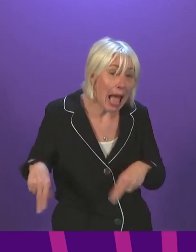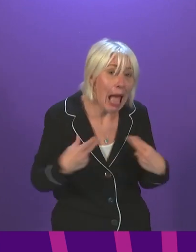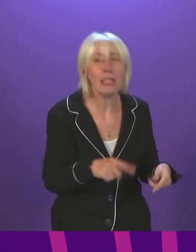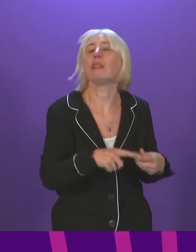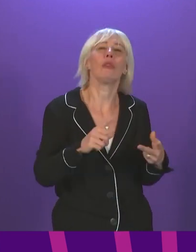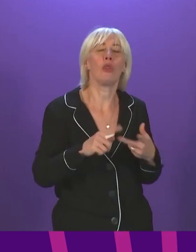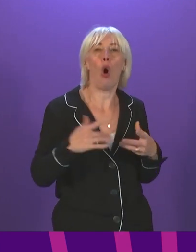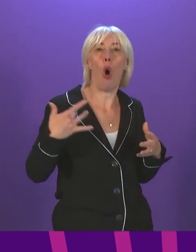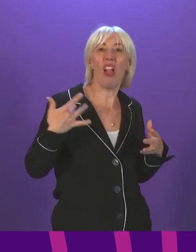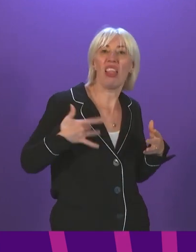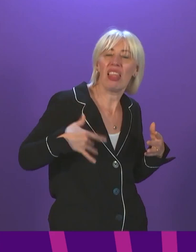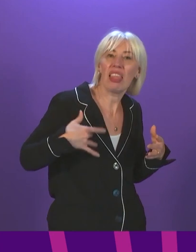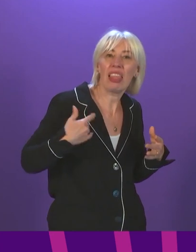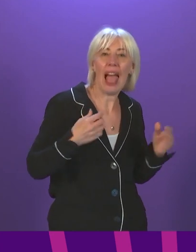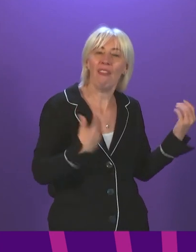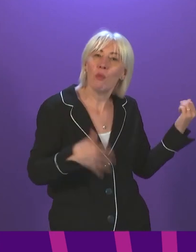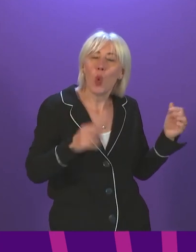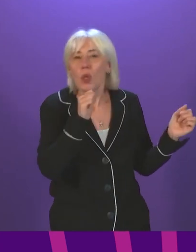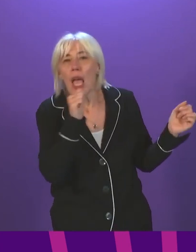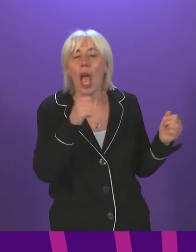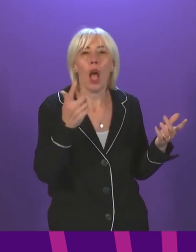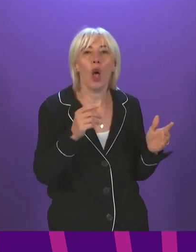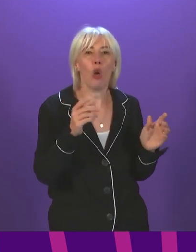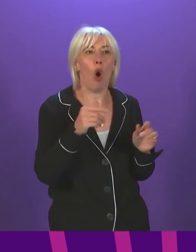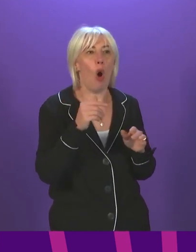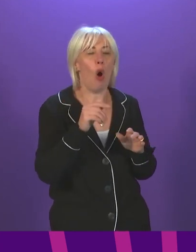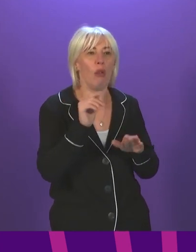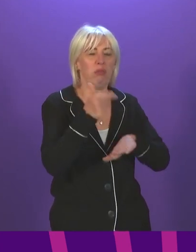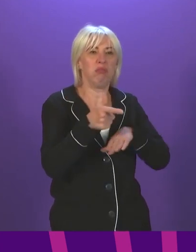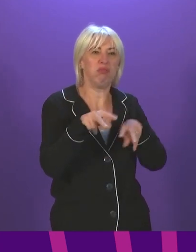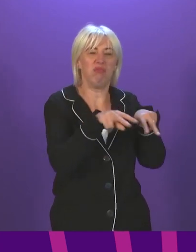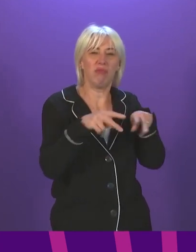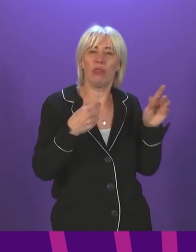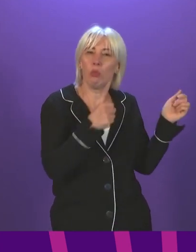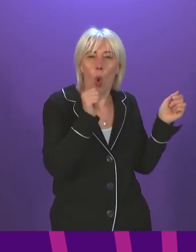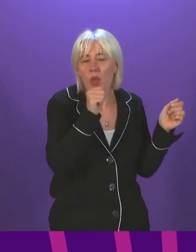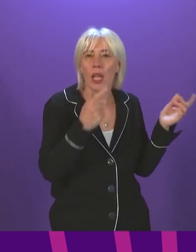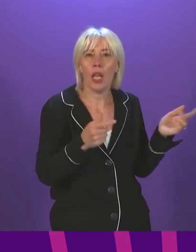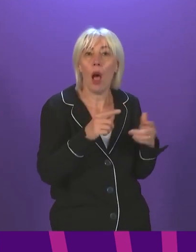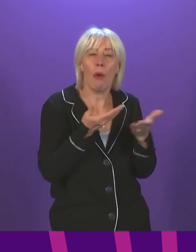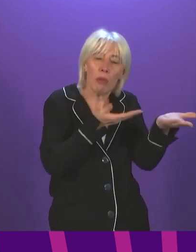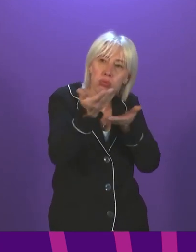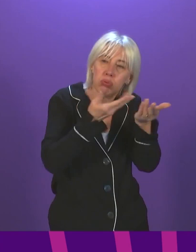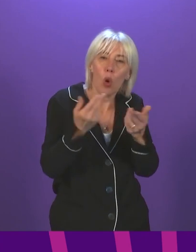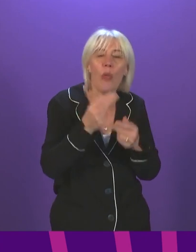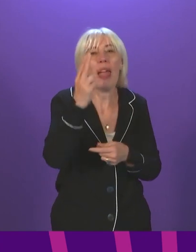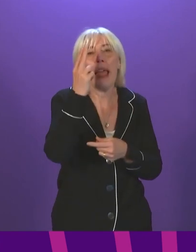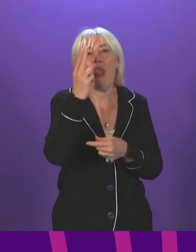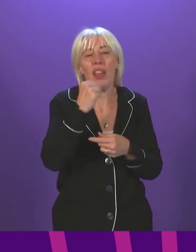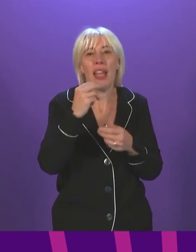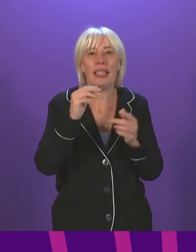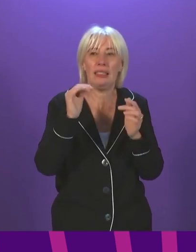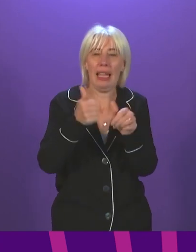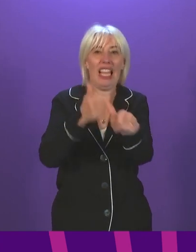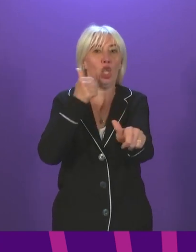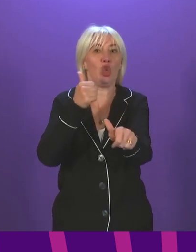live or recorded music. We're taking the time to make sure we properly consult with the Nighttime Industries Association just to get the